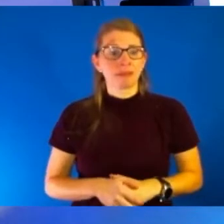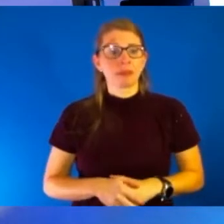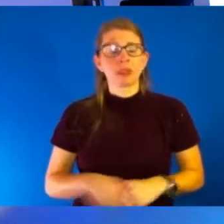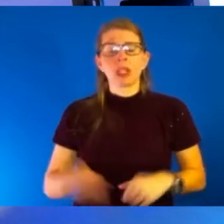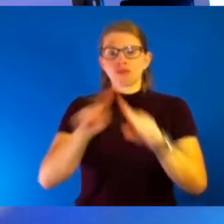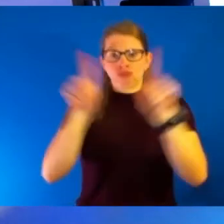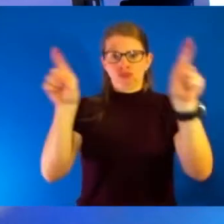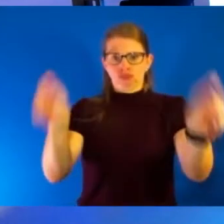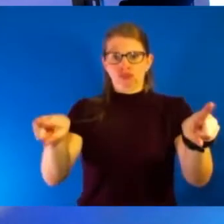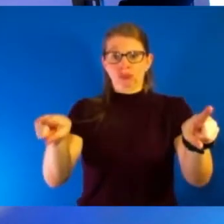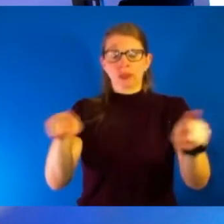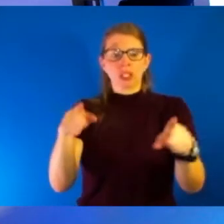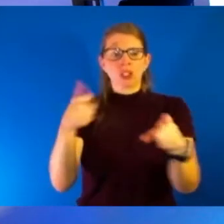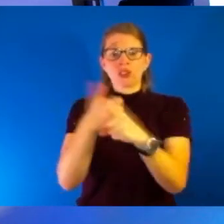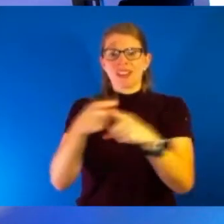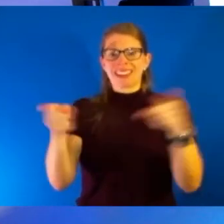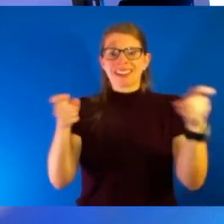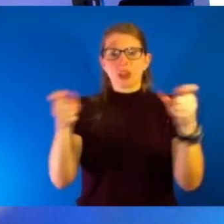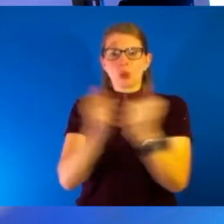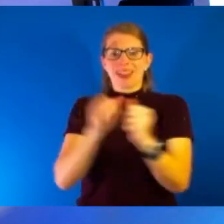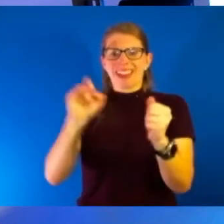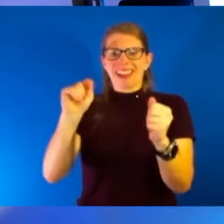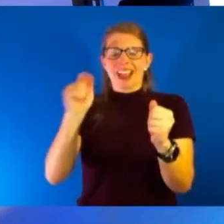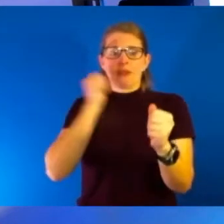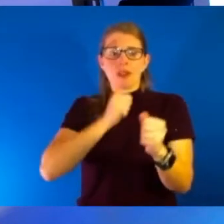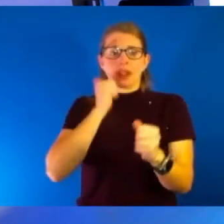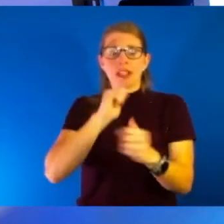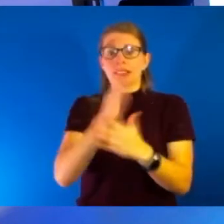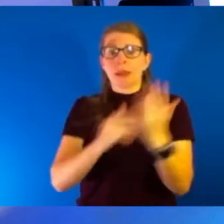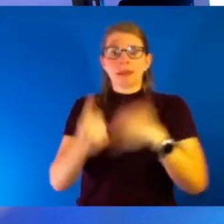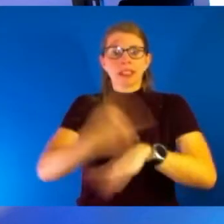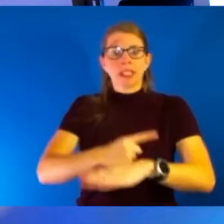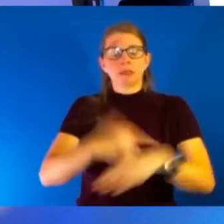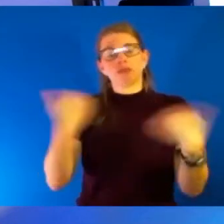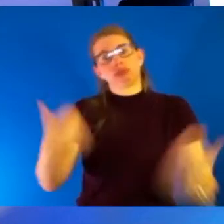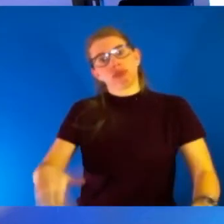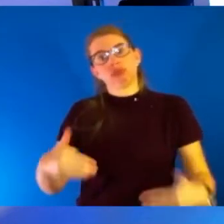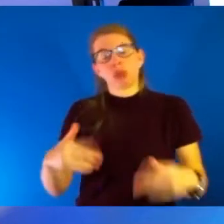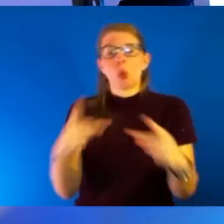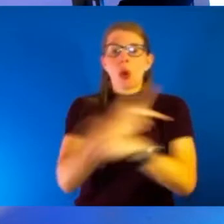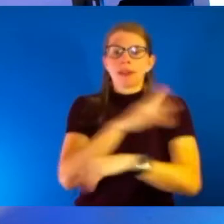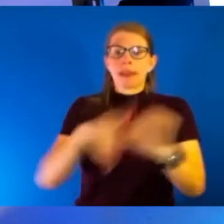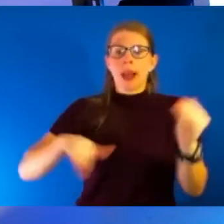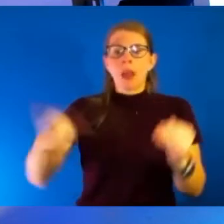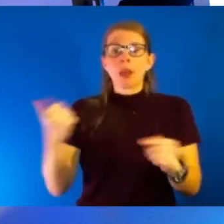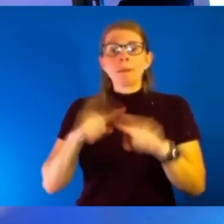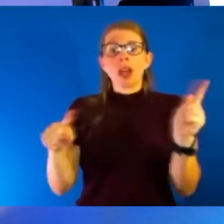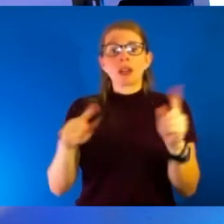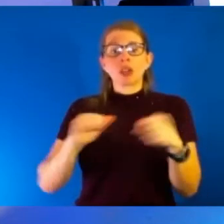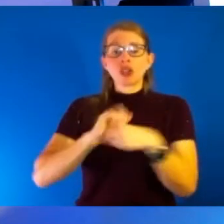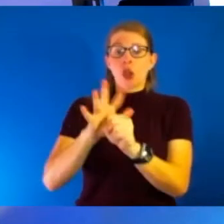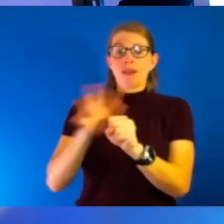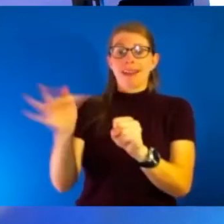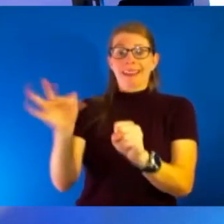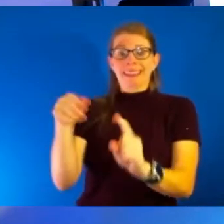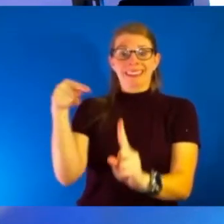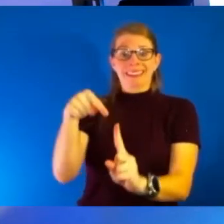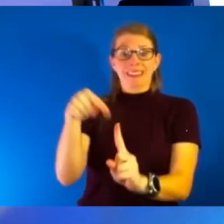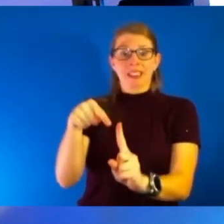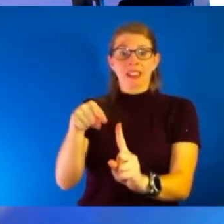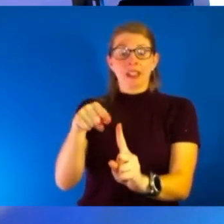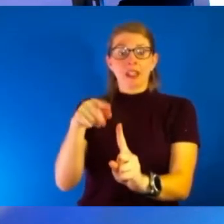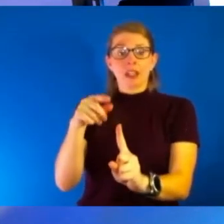us every day, right? Some days have to be harder than others. When it comes to COVID-19, Secretary, what's been your worst moment?